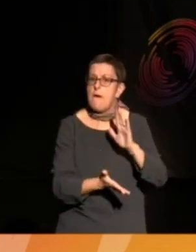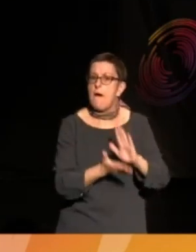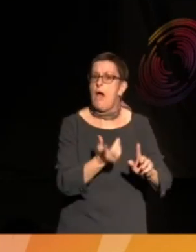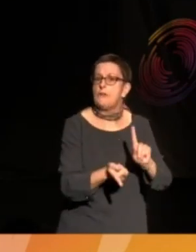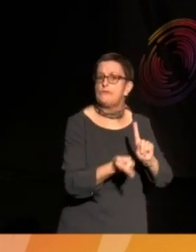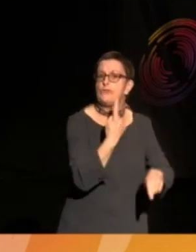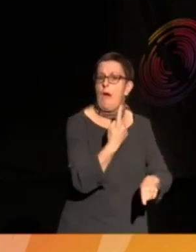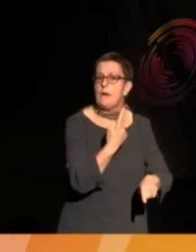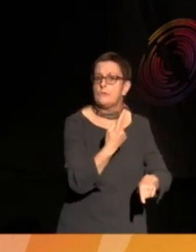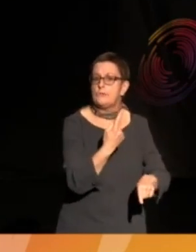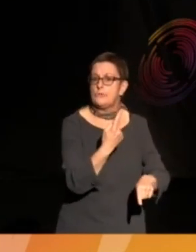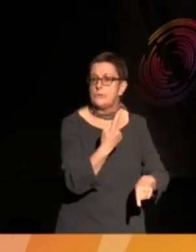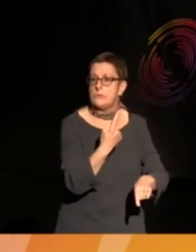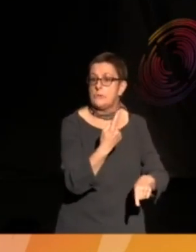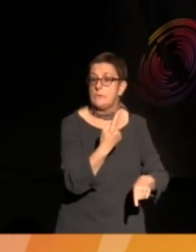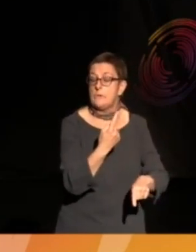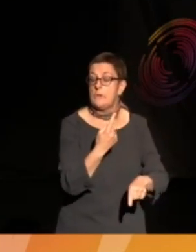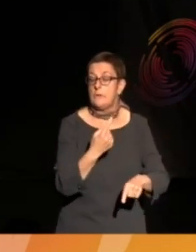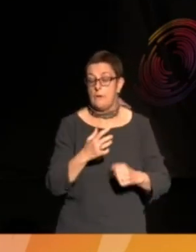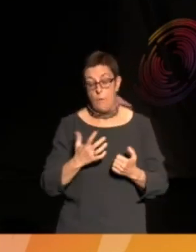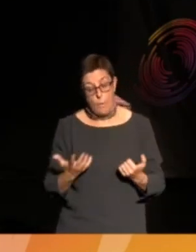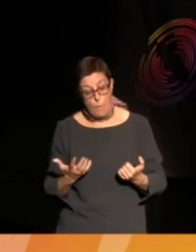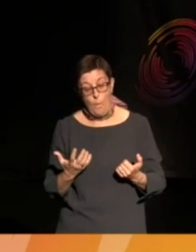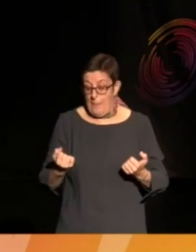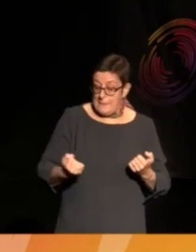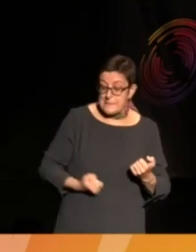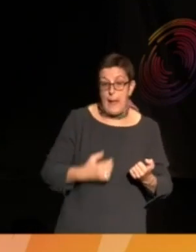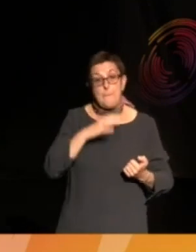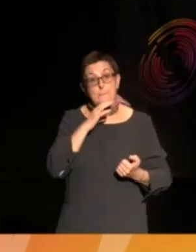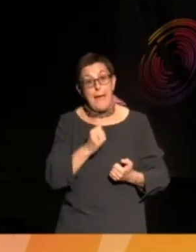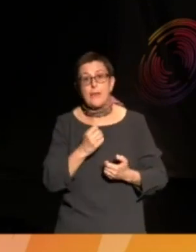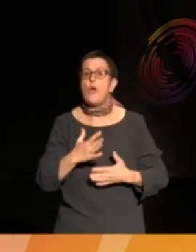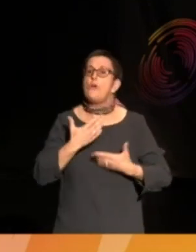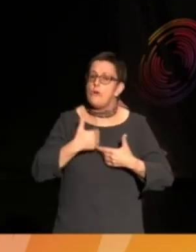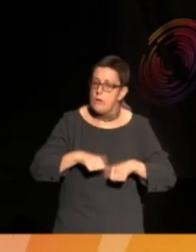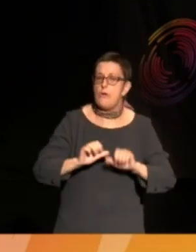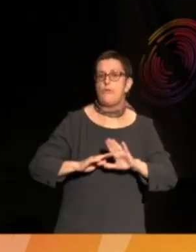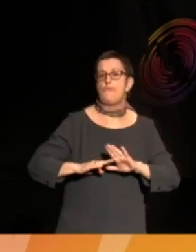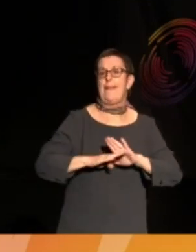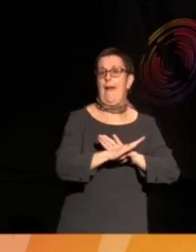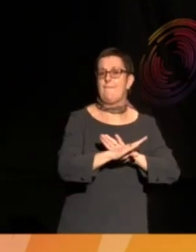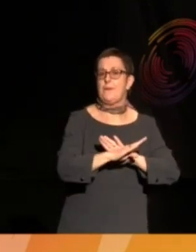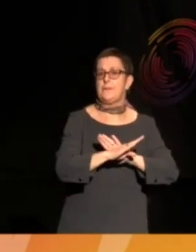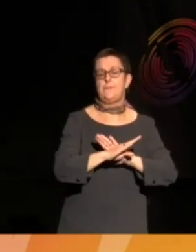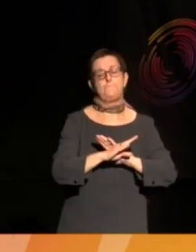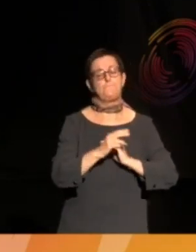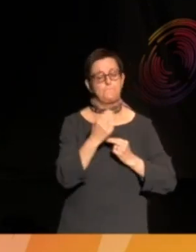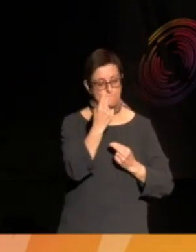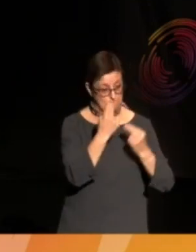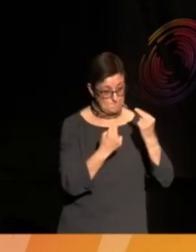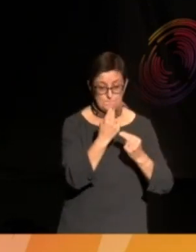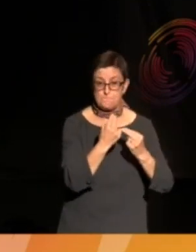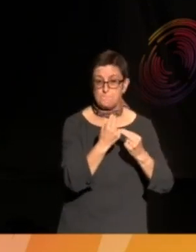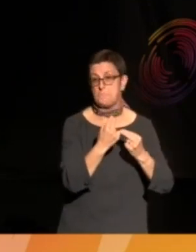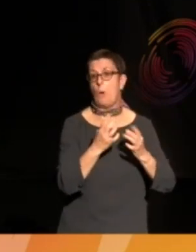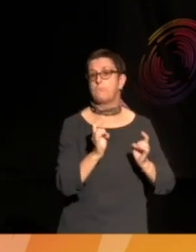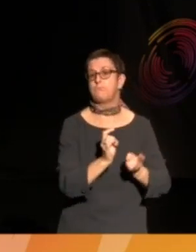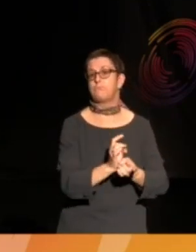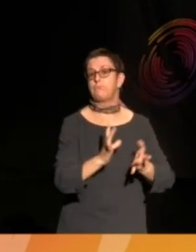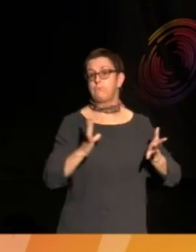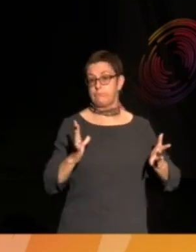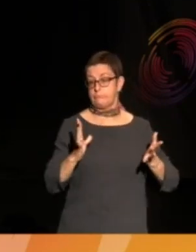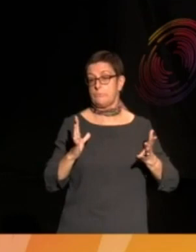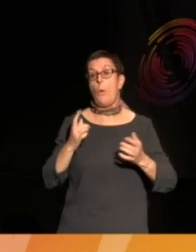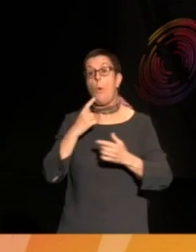Either the stabbed man recovers and is acquitted, the assailants are caught and tried, the stabbed man is tried and